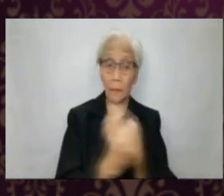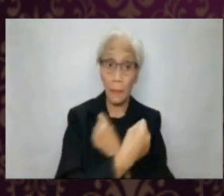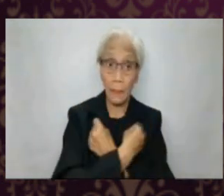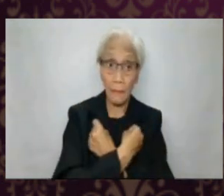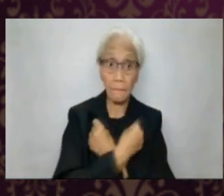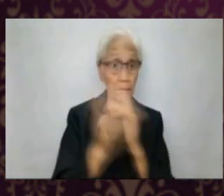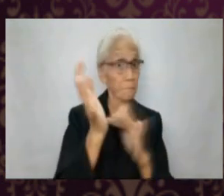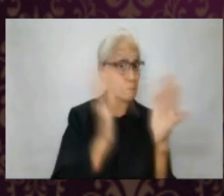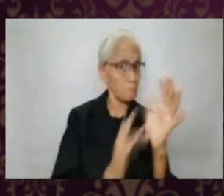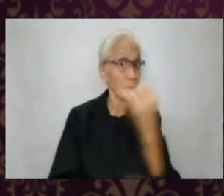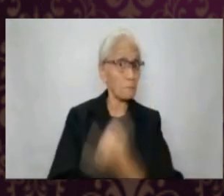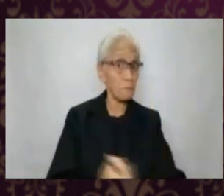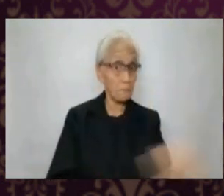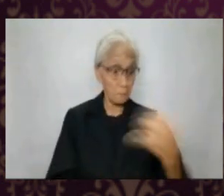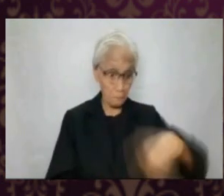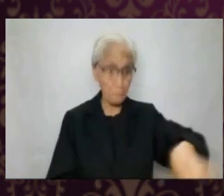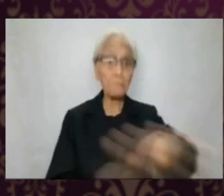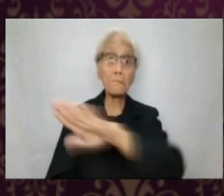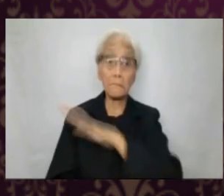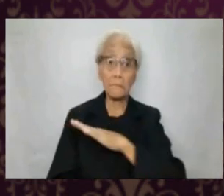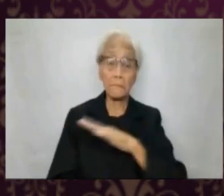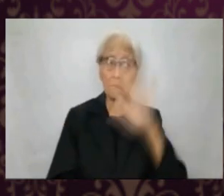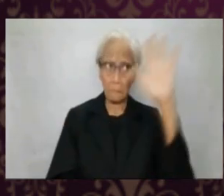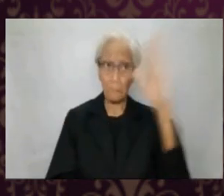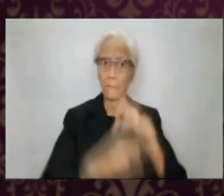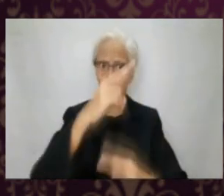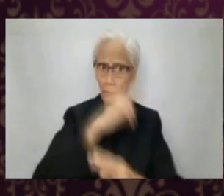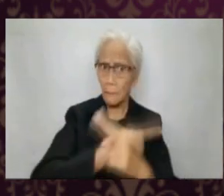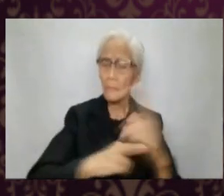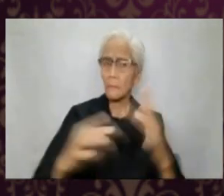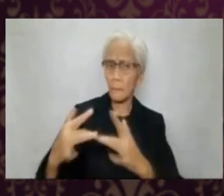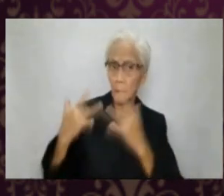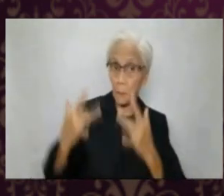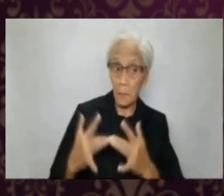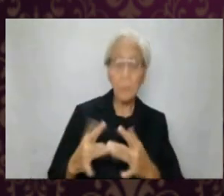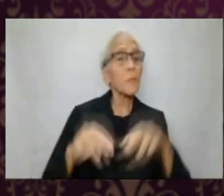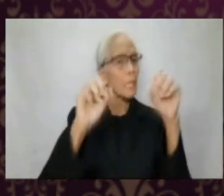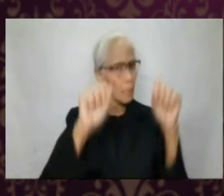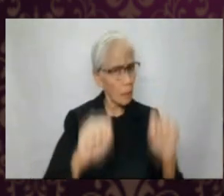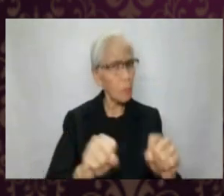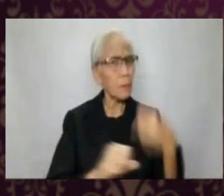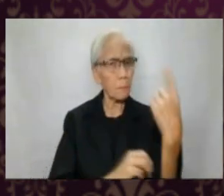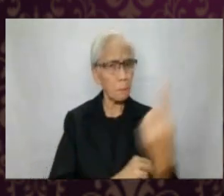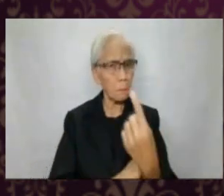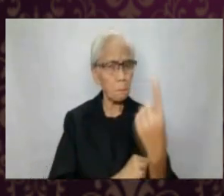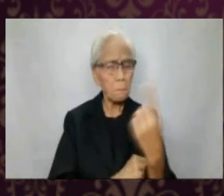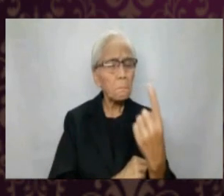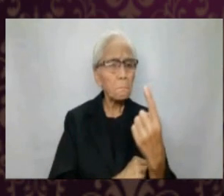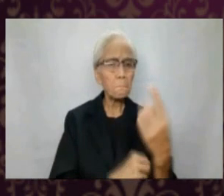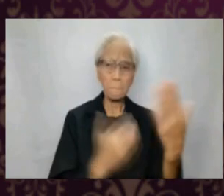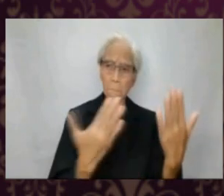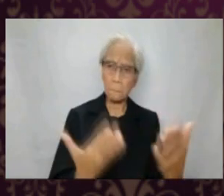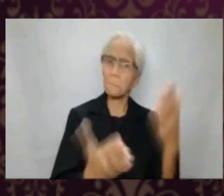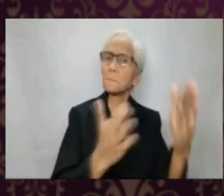God. This is about love. Jesus invites us to be His very own hands and heart.